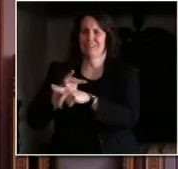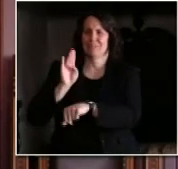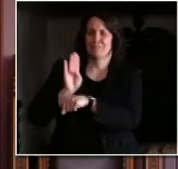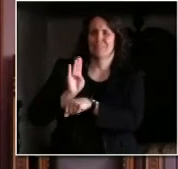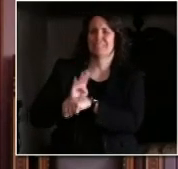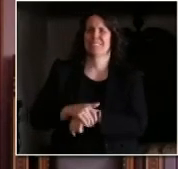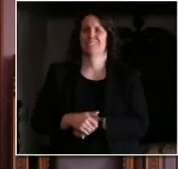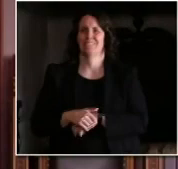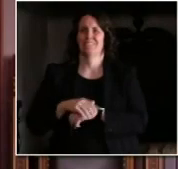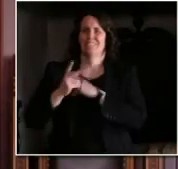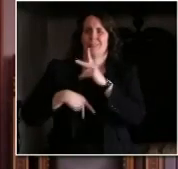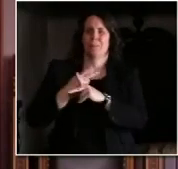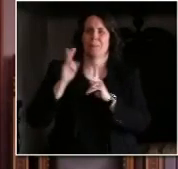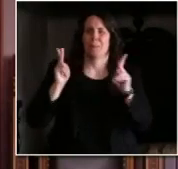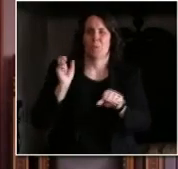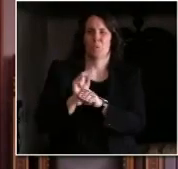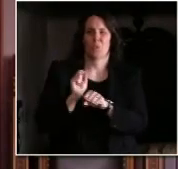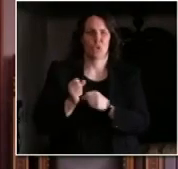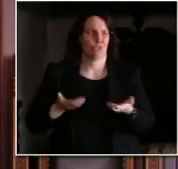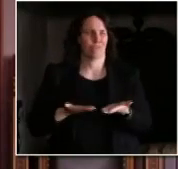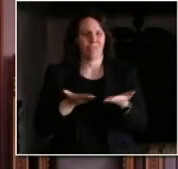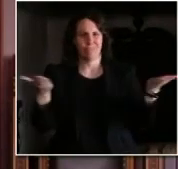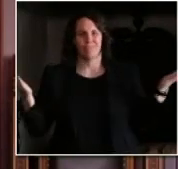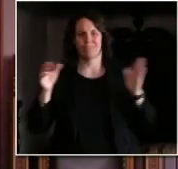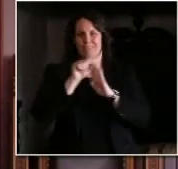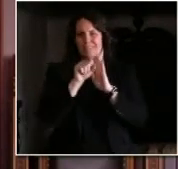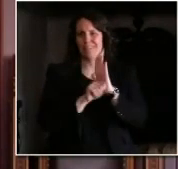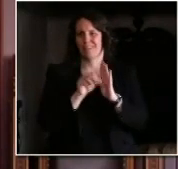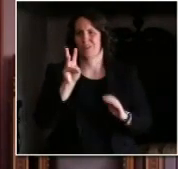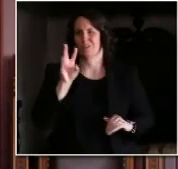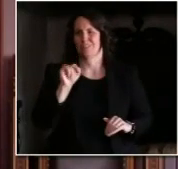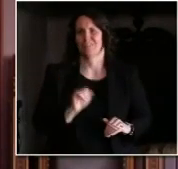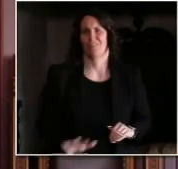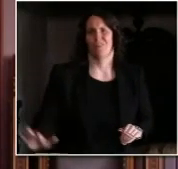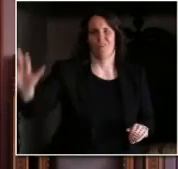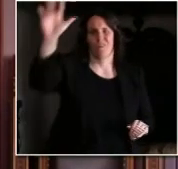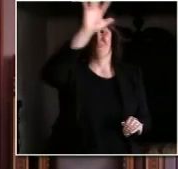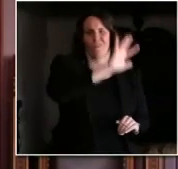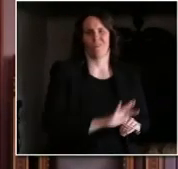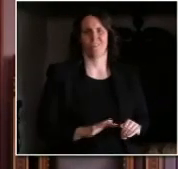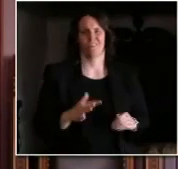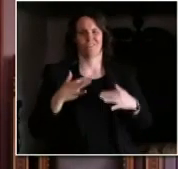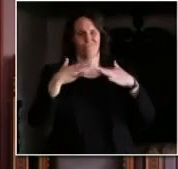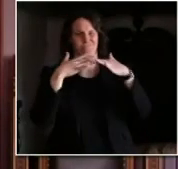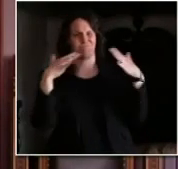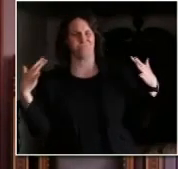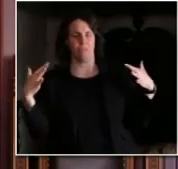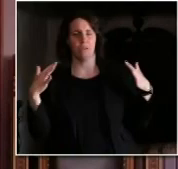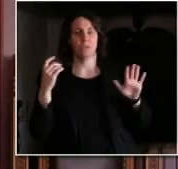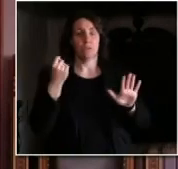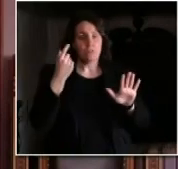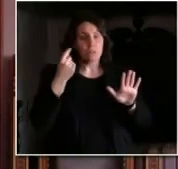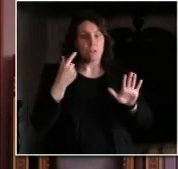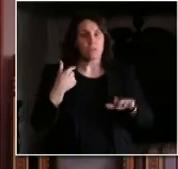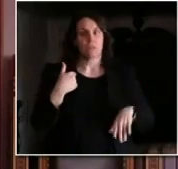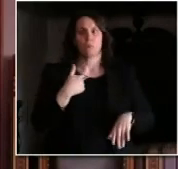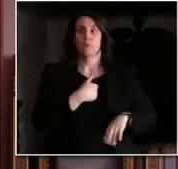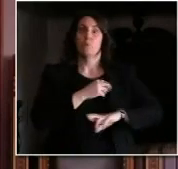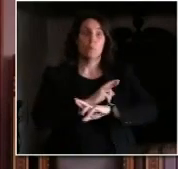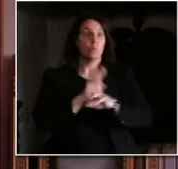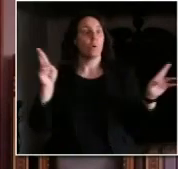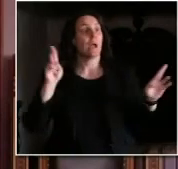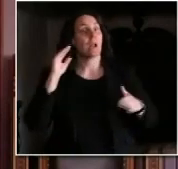state economy and we desperately will need some help in the arena of small